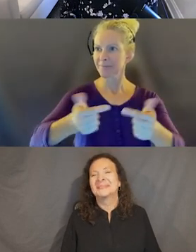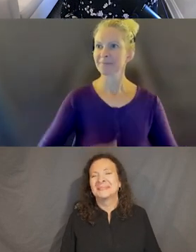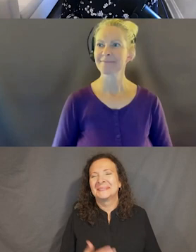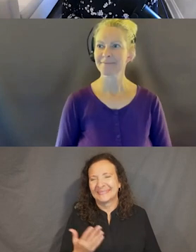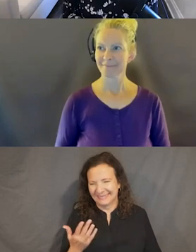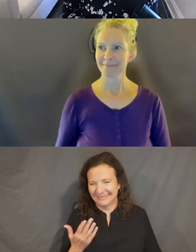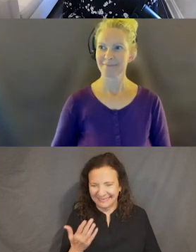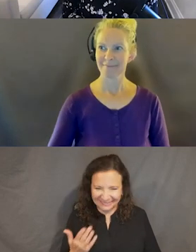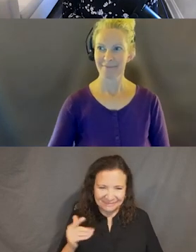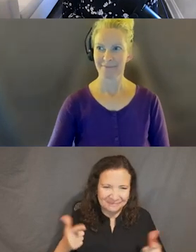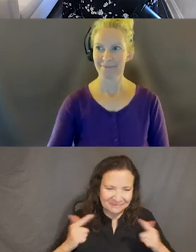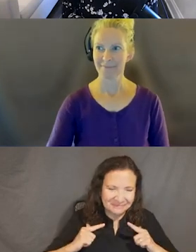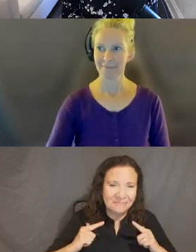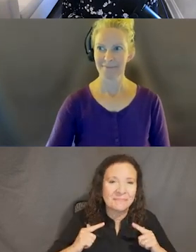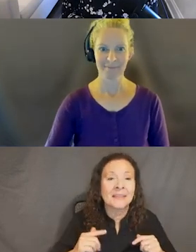It's you are here feedback.